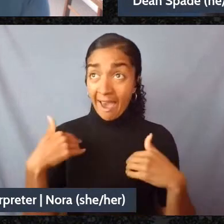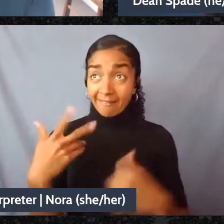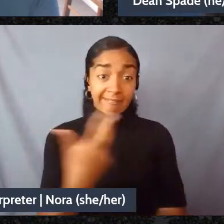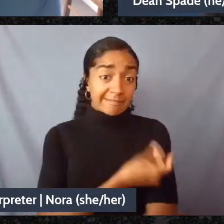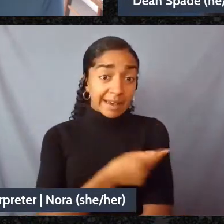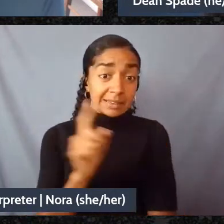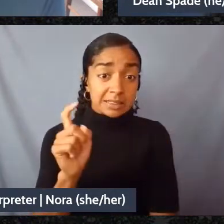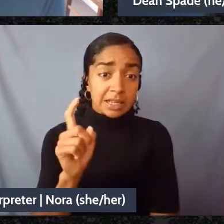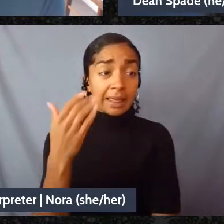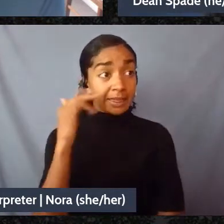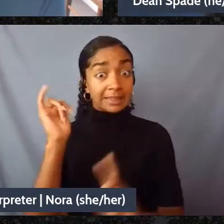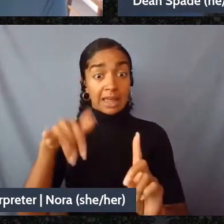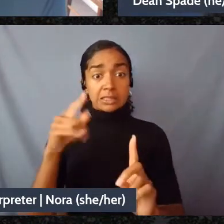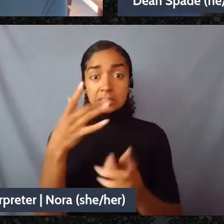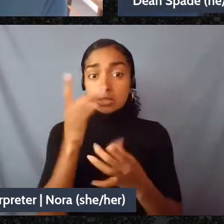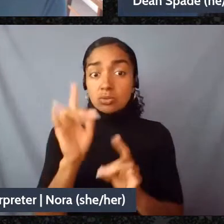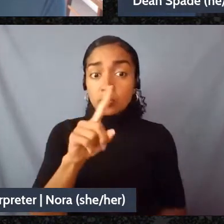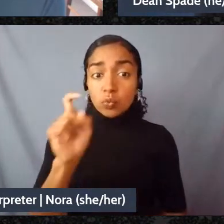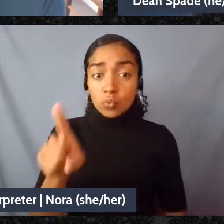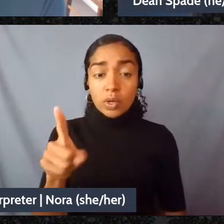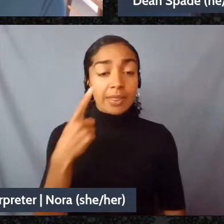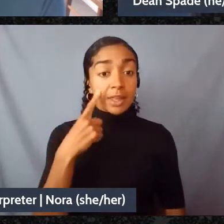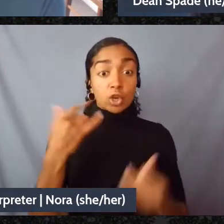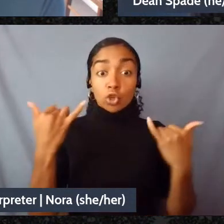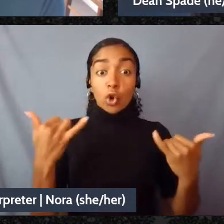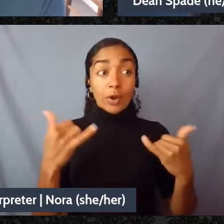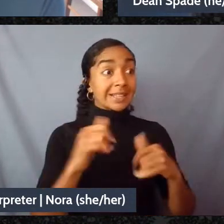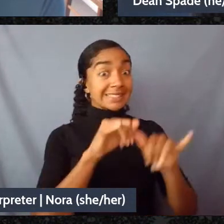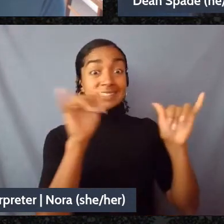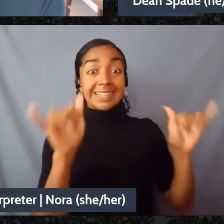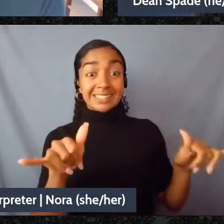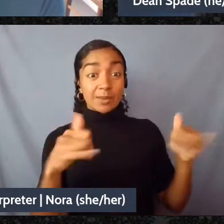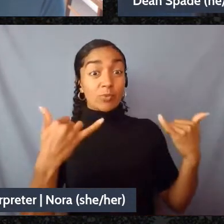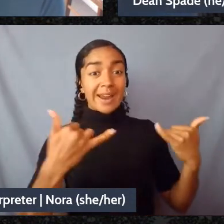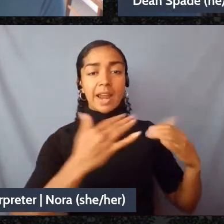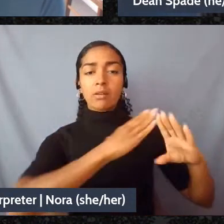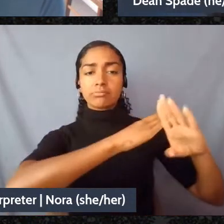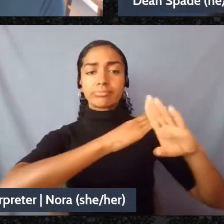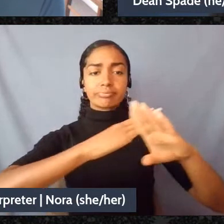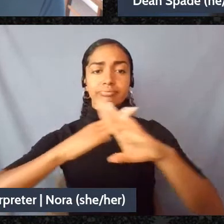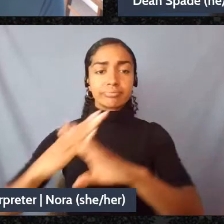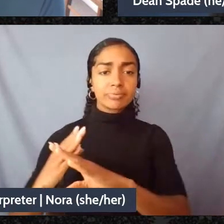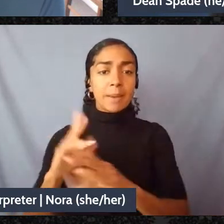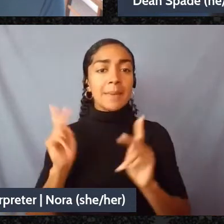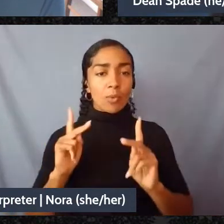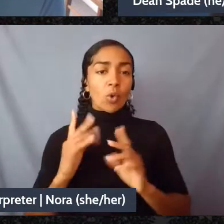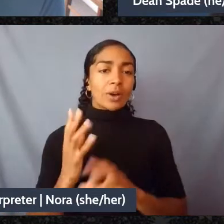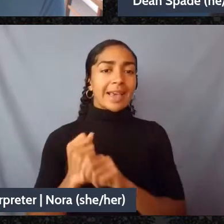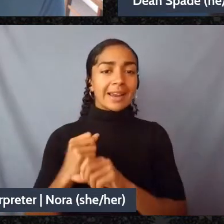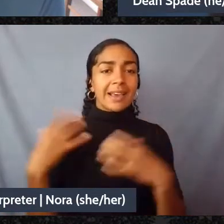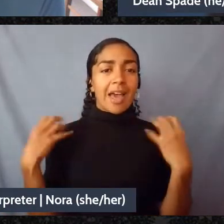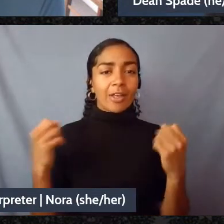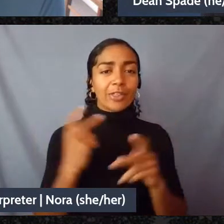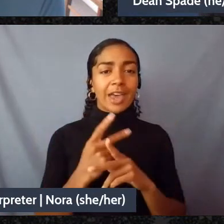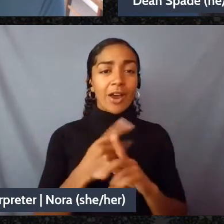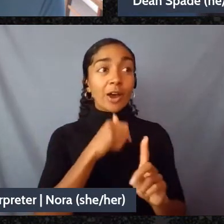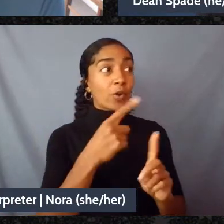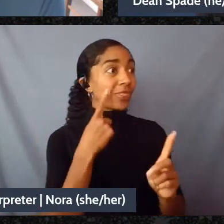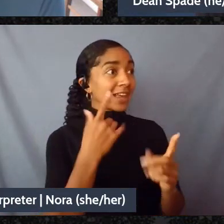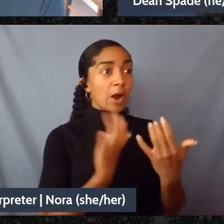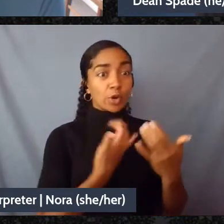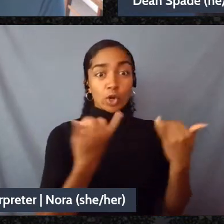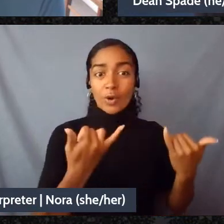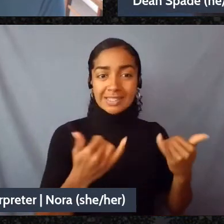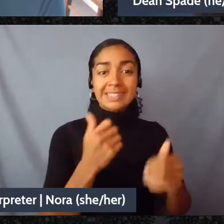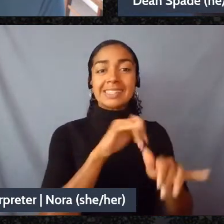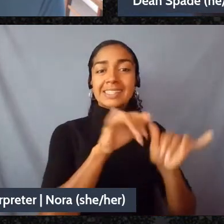question I think that that the current systems get in the way of people having health care I don't think they help us get health care and I believe